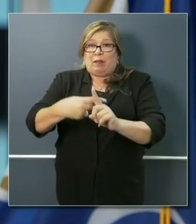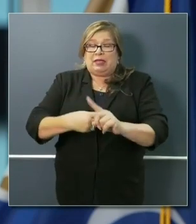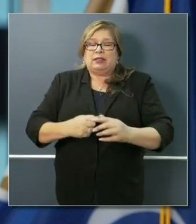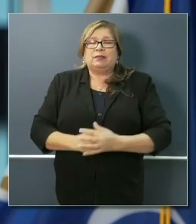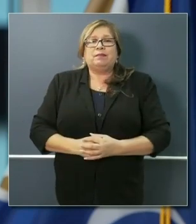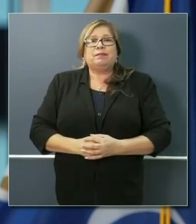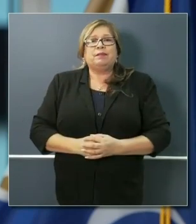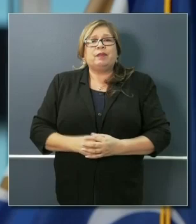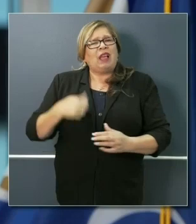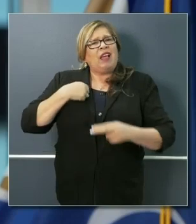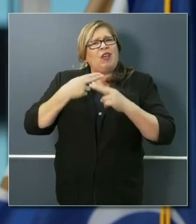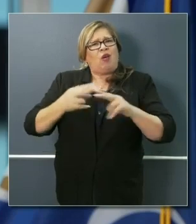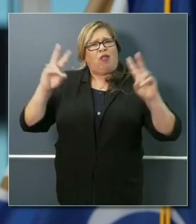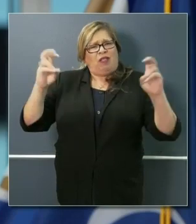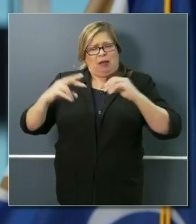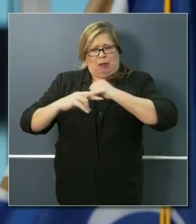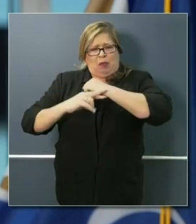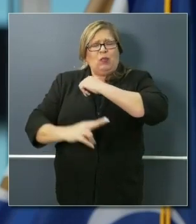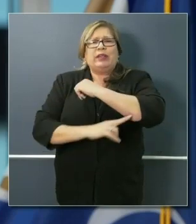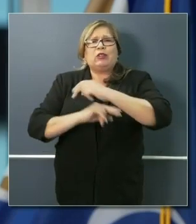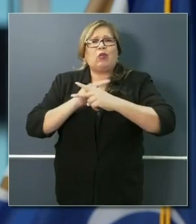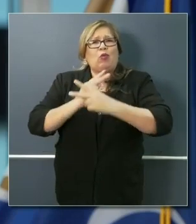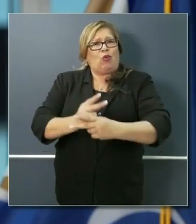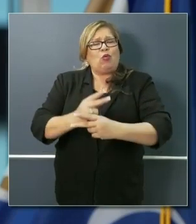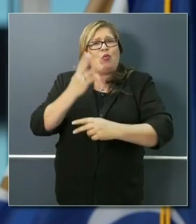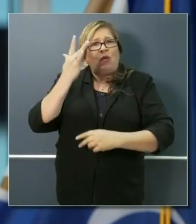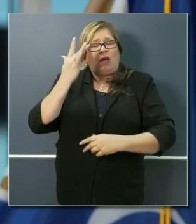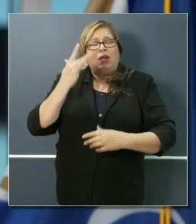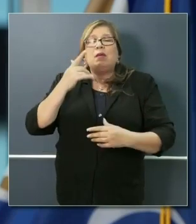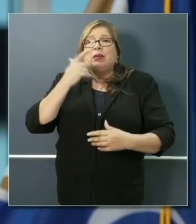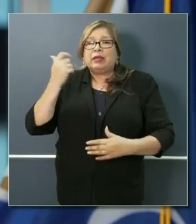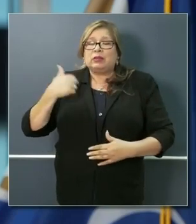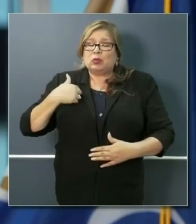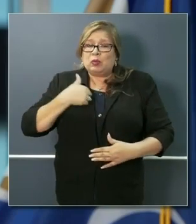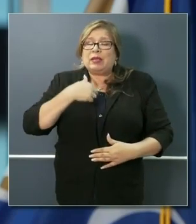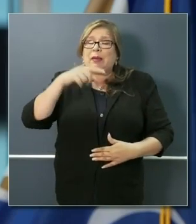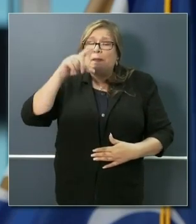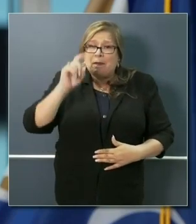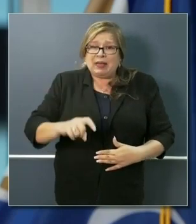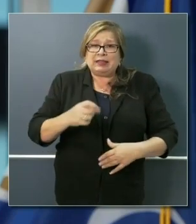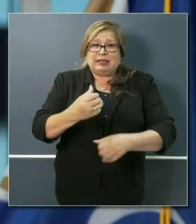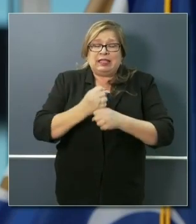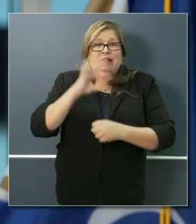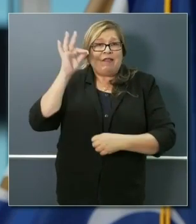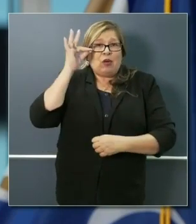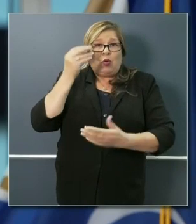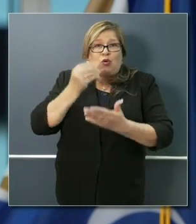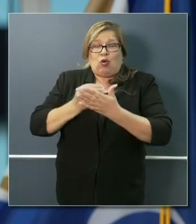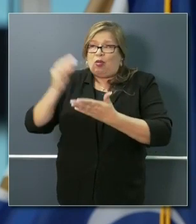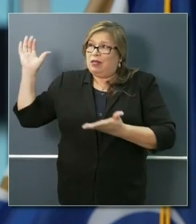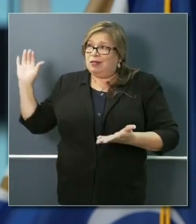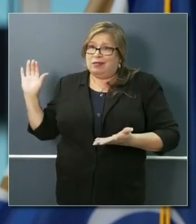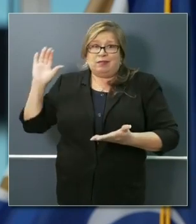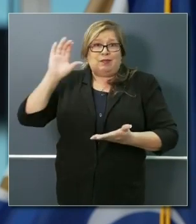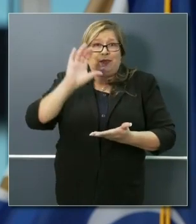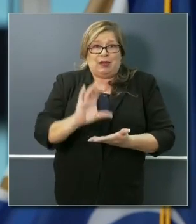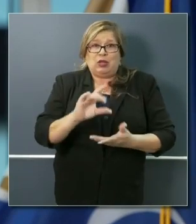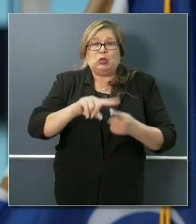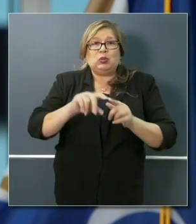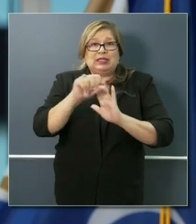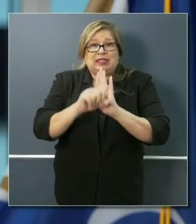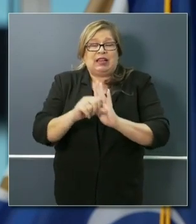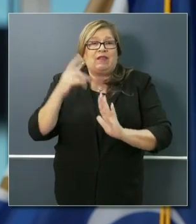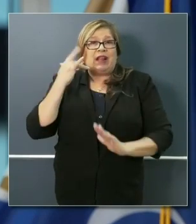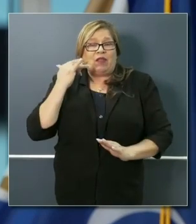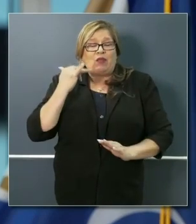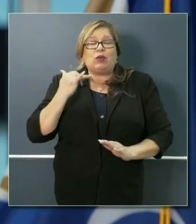context because we need to be able to get the federal dollars into the state of California, which